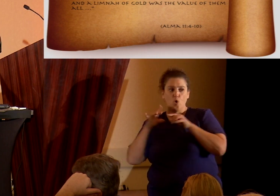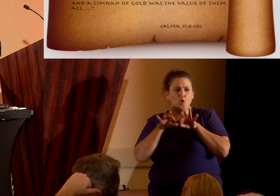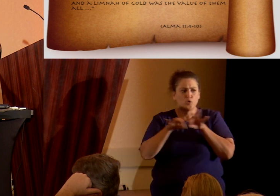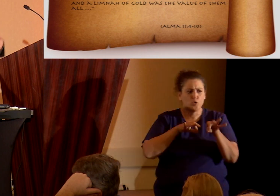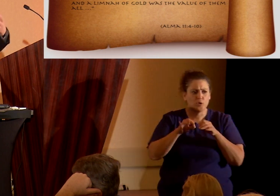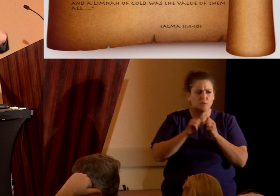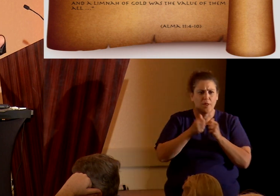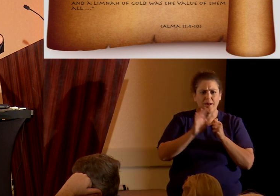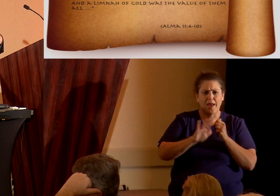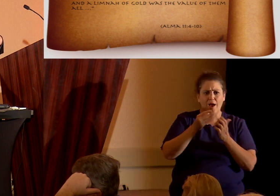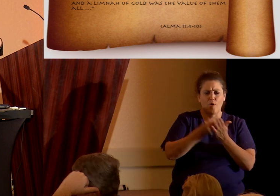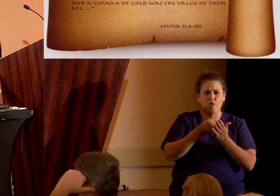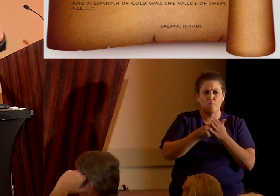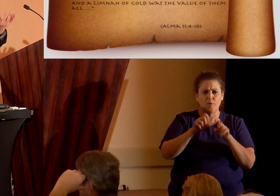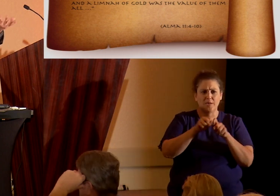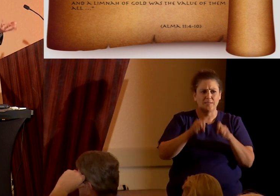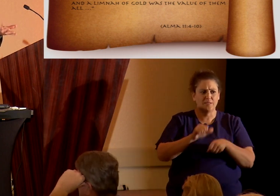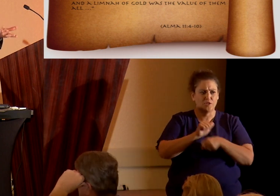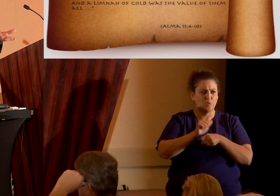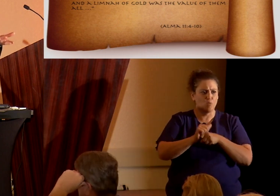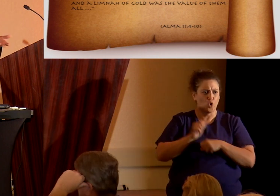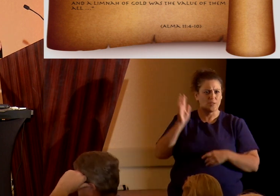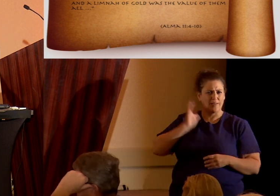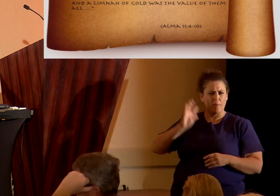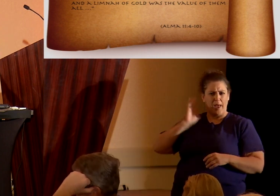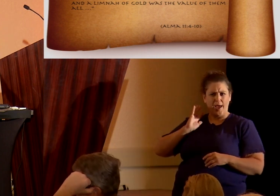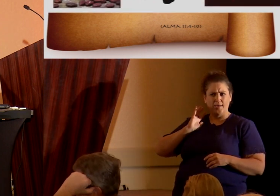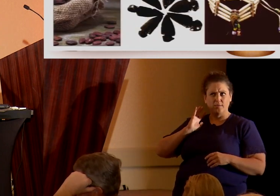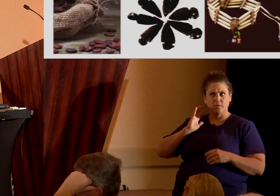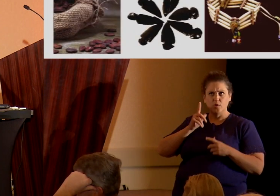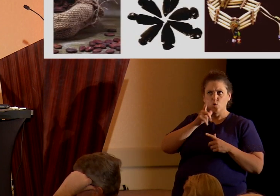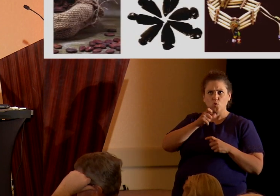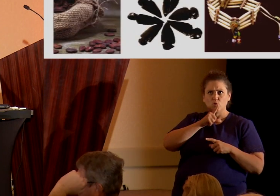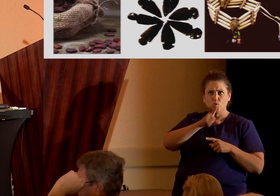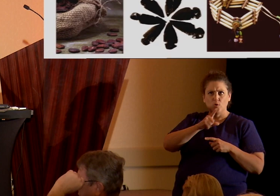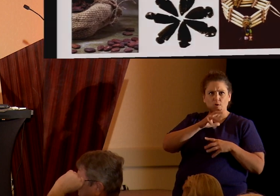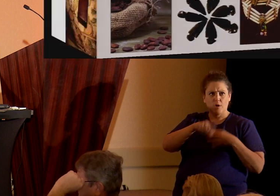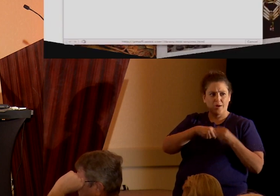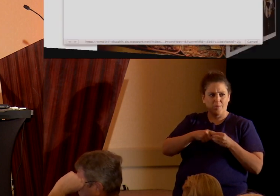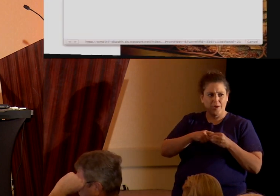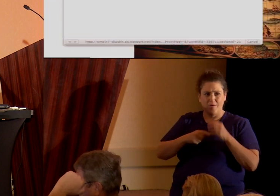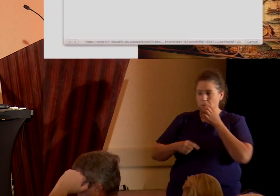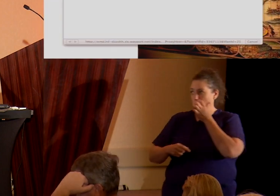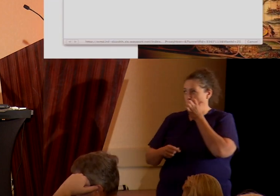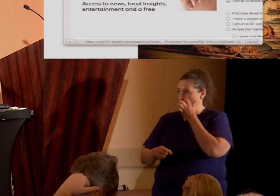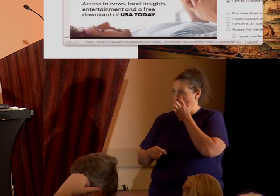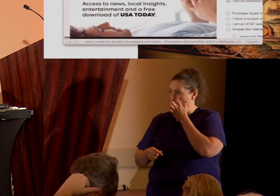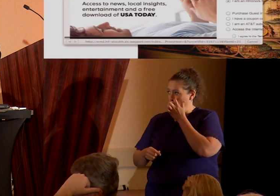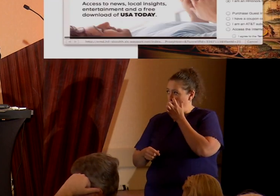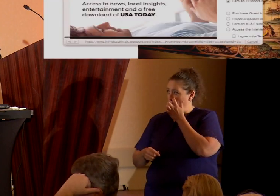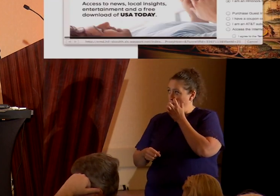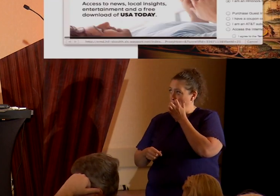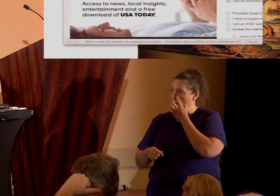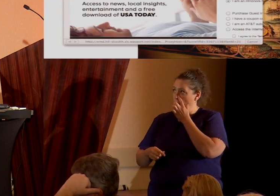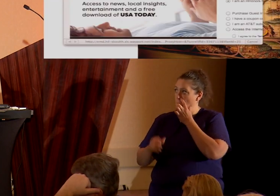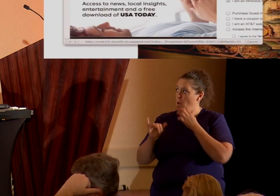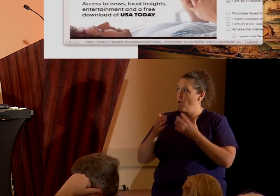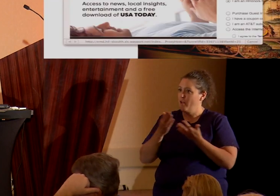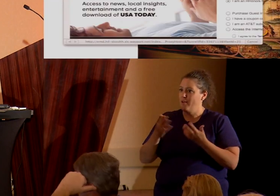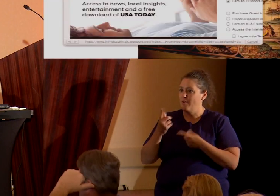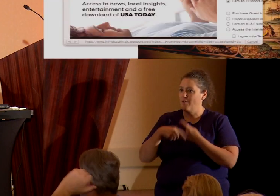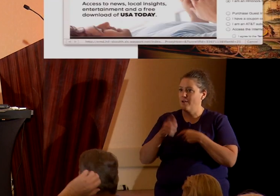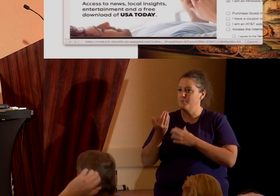money system works in the past tense. So who's he really talking to? I don't know. Um, oh, here it comes again.